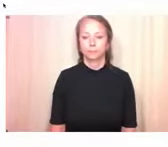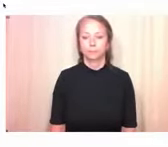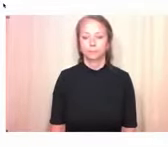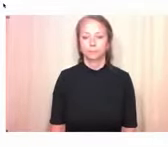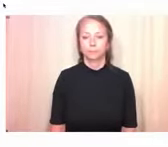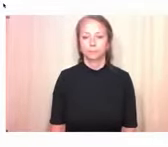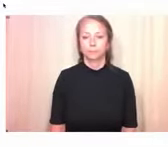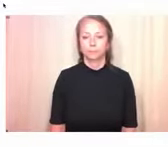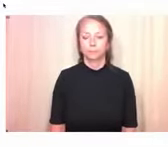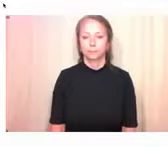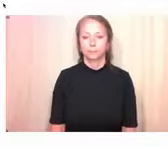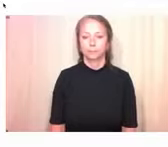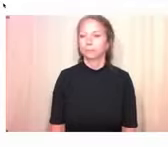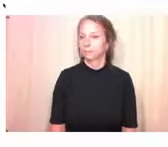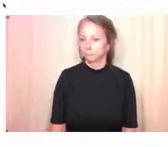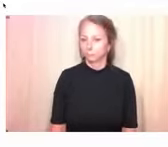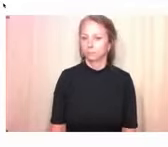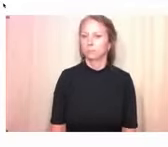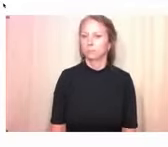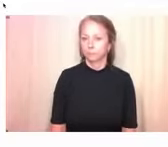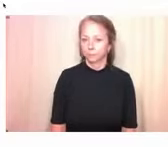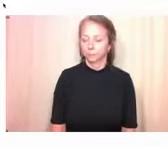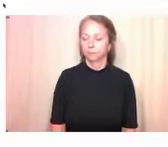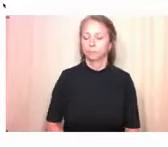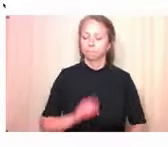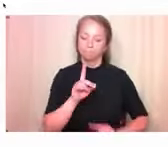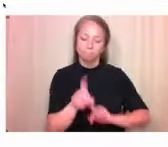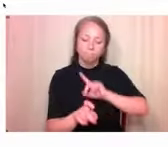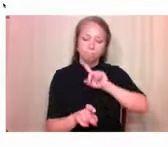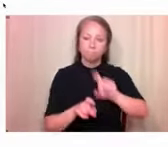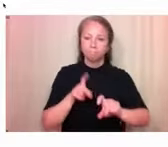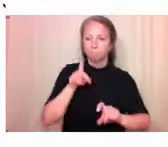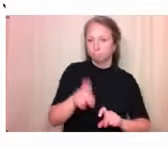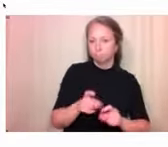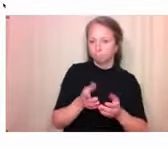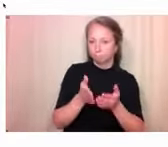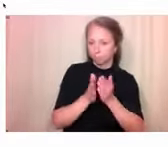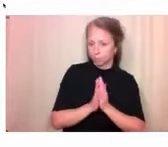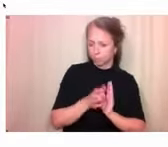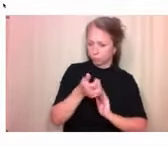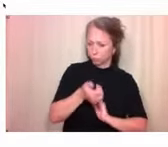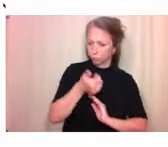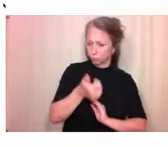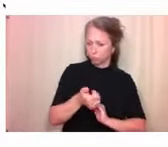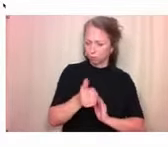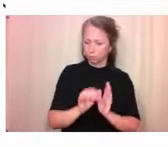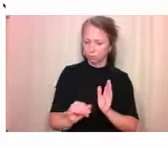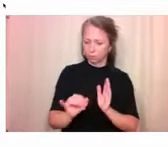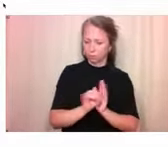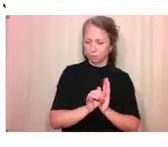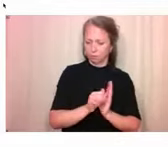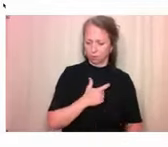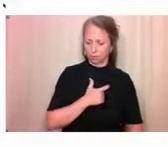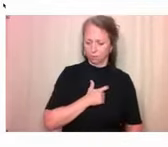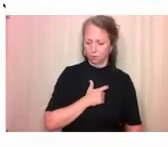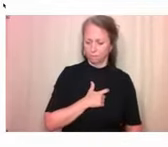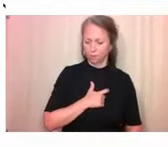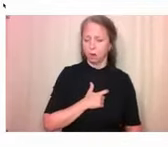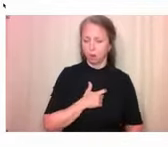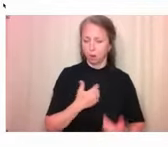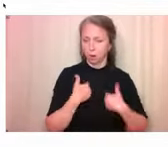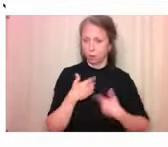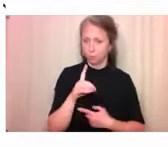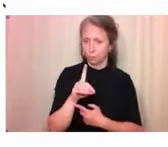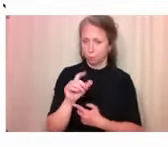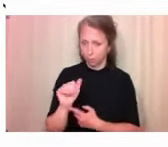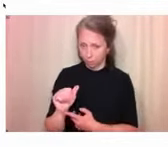So the questionnaire will also ask if you identify as a person with disabilities. And if you say yes, it will ask you to select what type